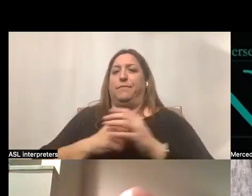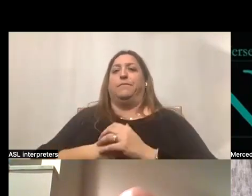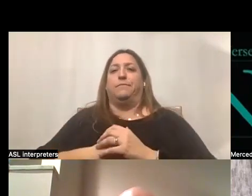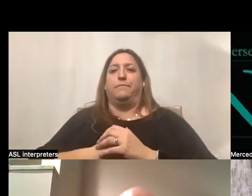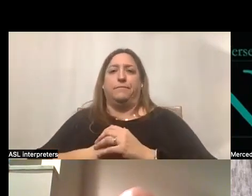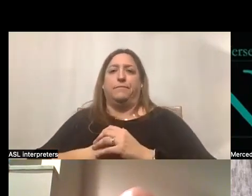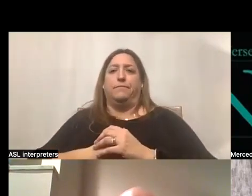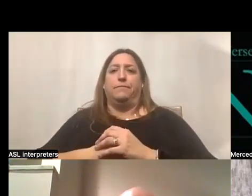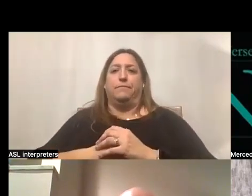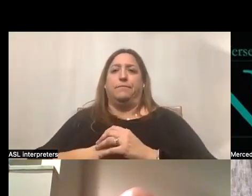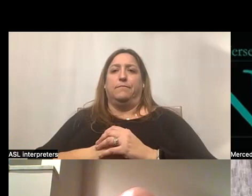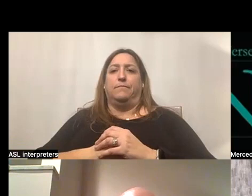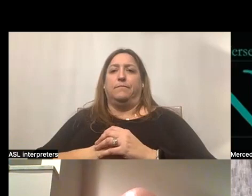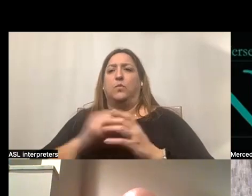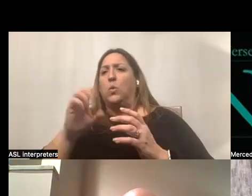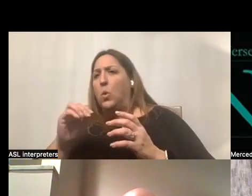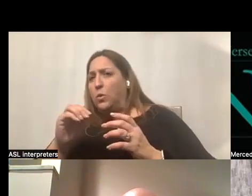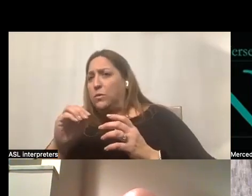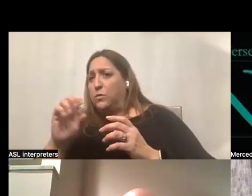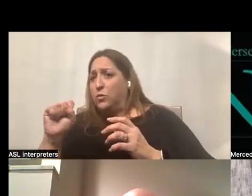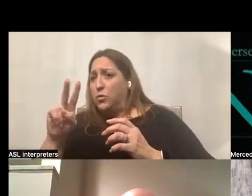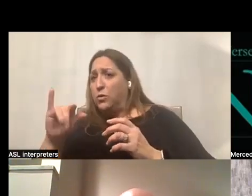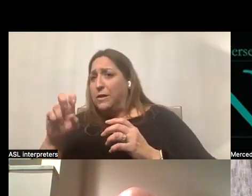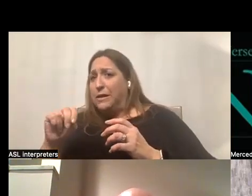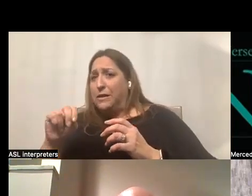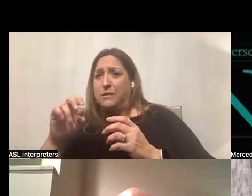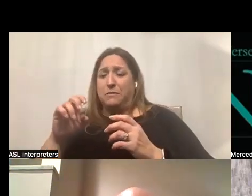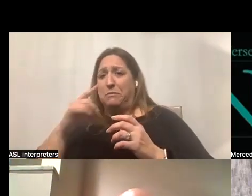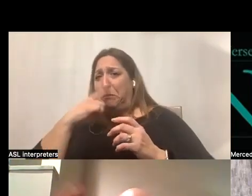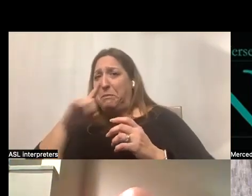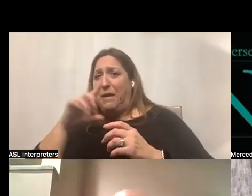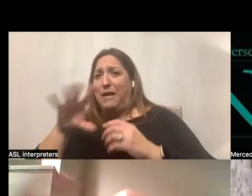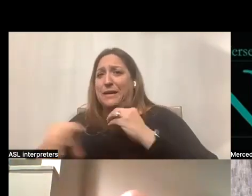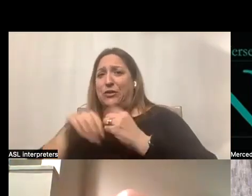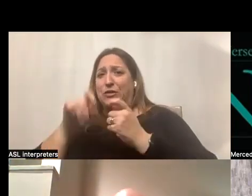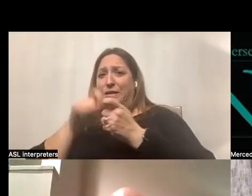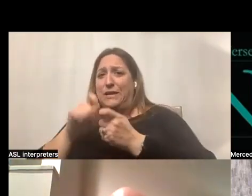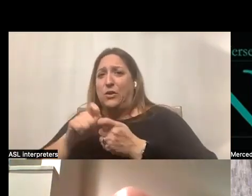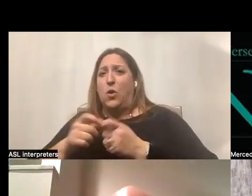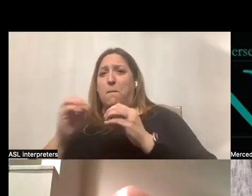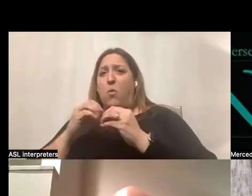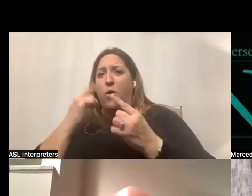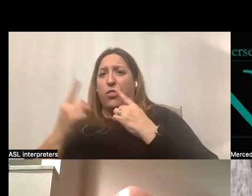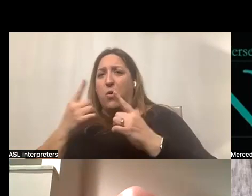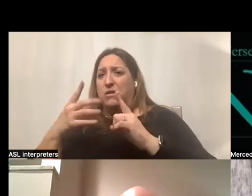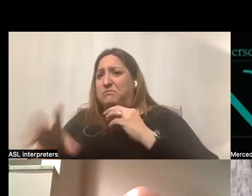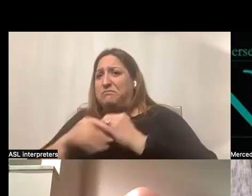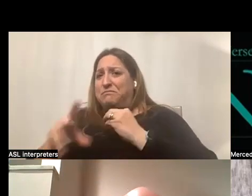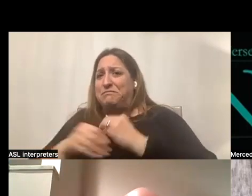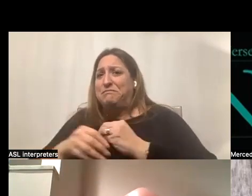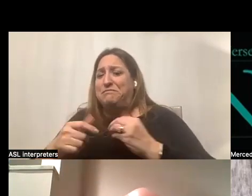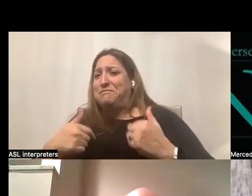And then, Suzanne, would you offer a color or additional details or a little bit more thoughts than what I provided?